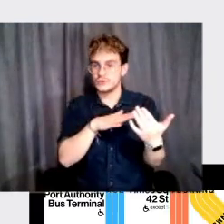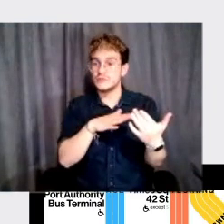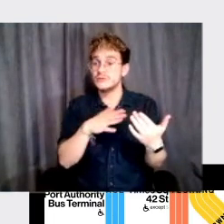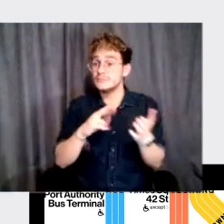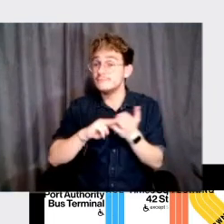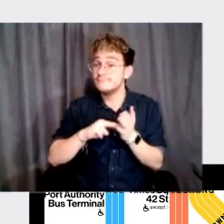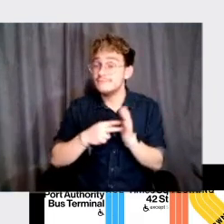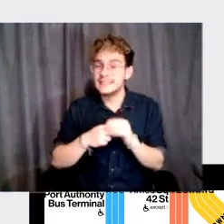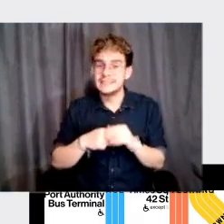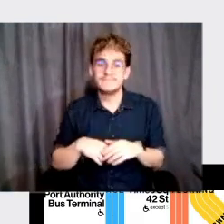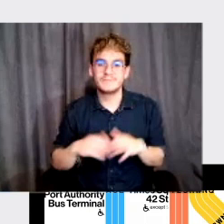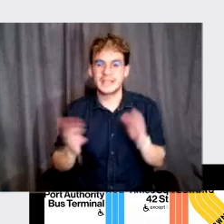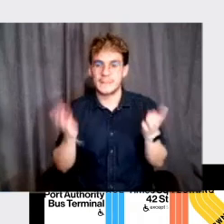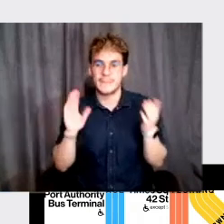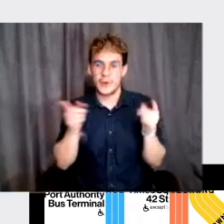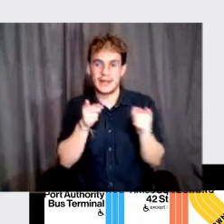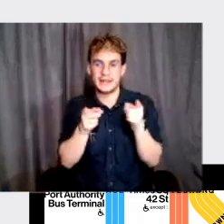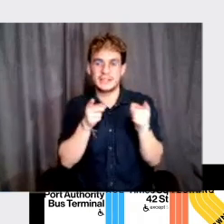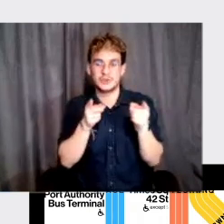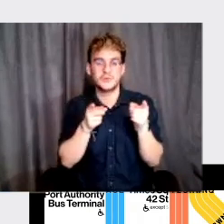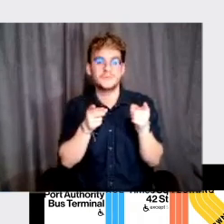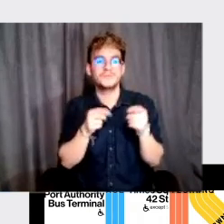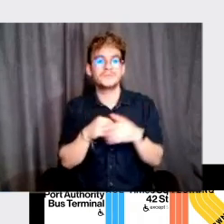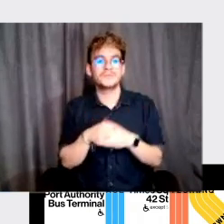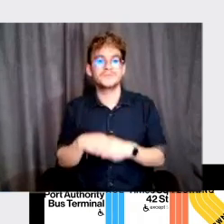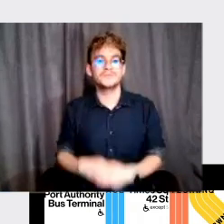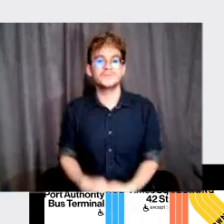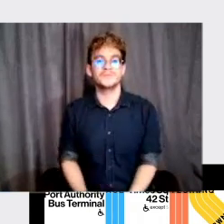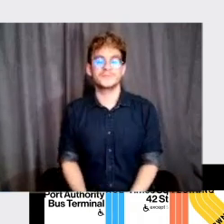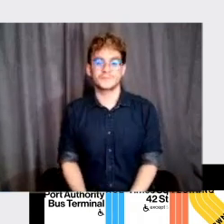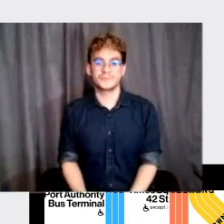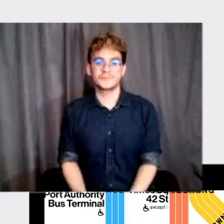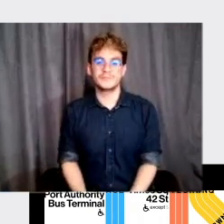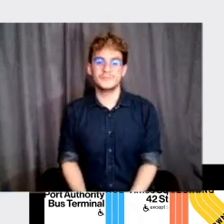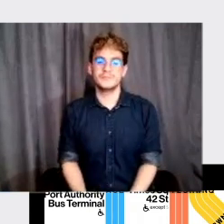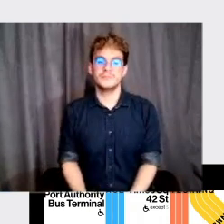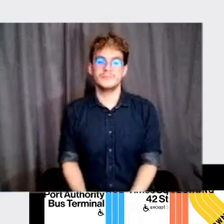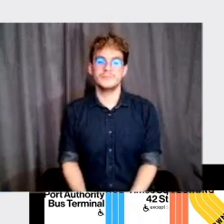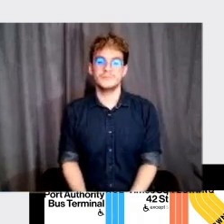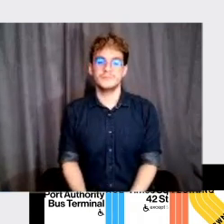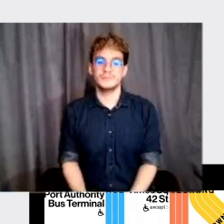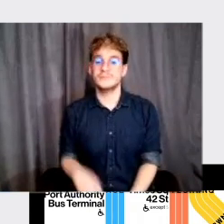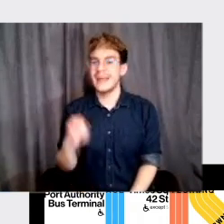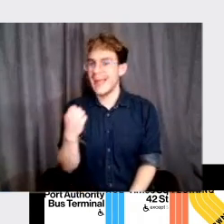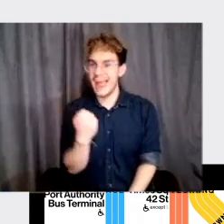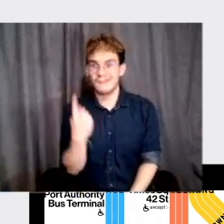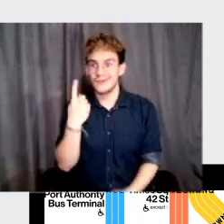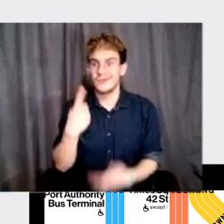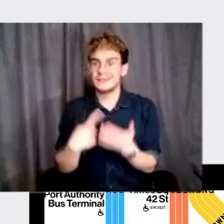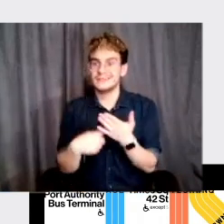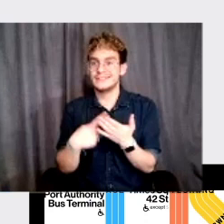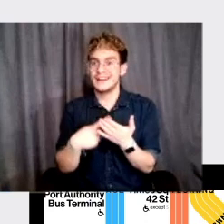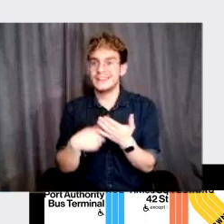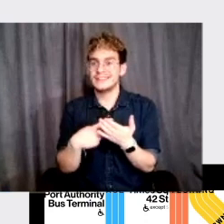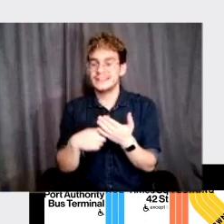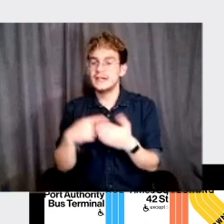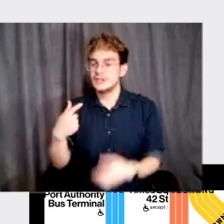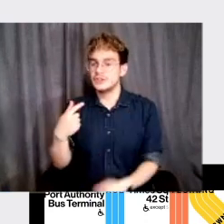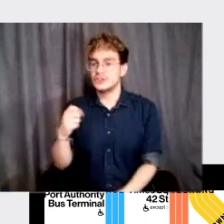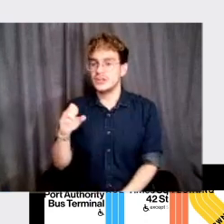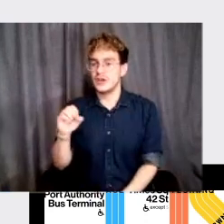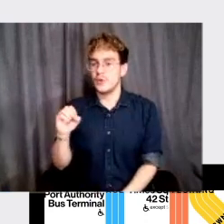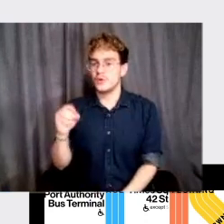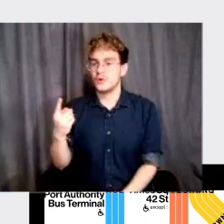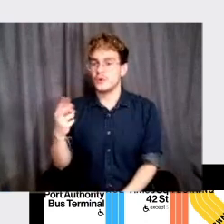So comparing the two, uh, solutions, the two points of view, uh, the one thing that everybody talks about is one being geographical and the one